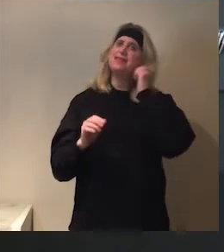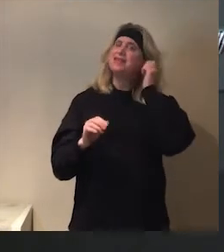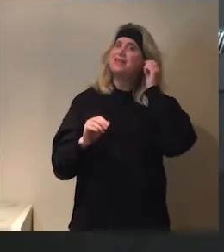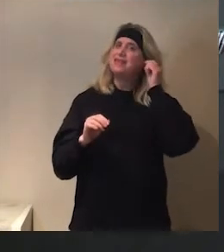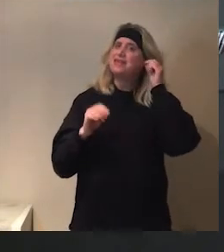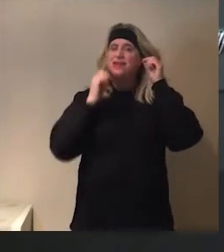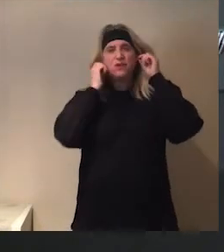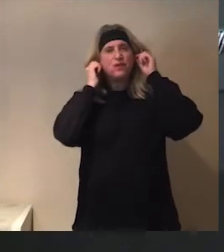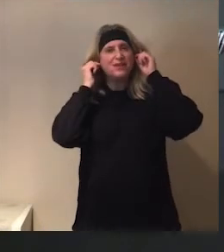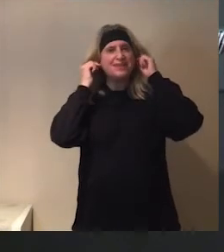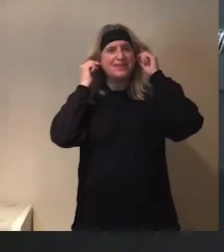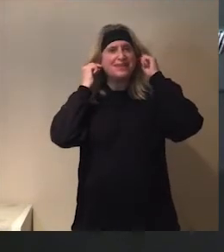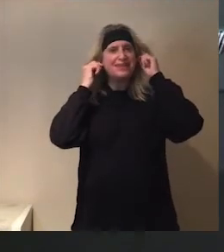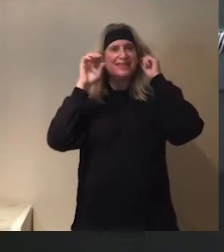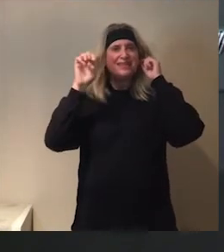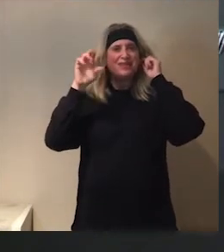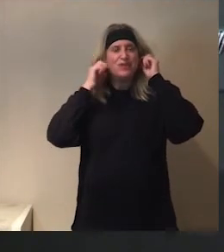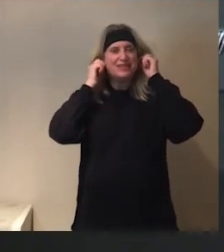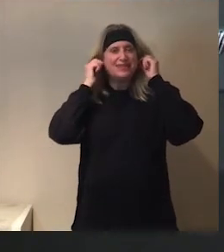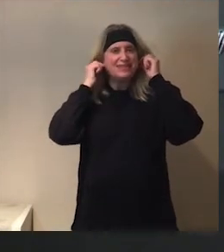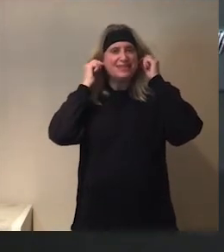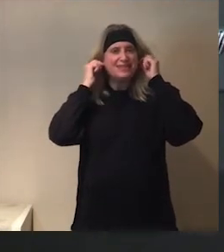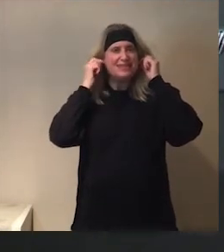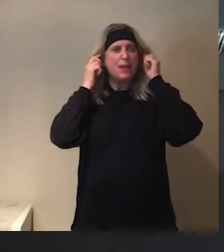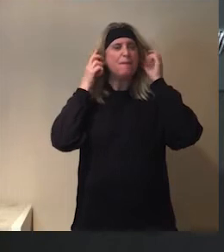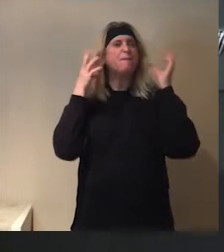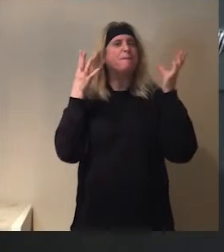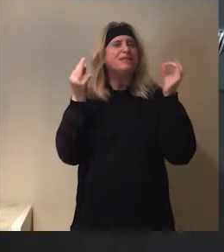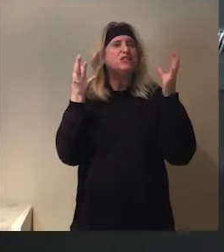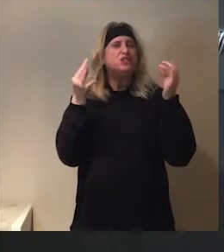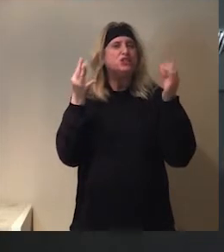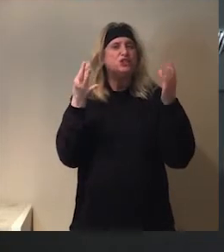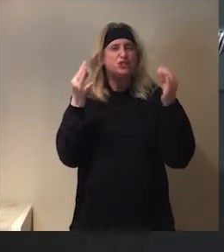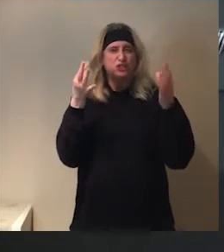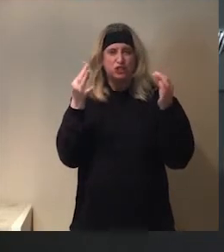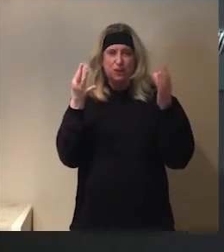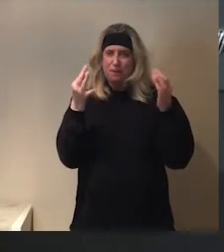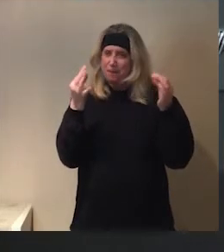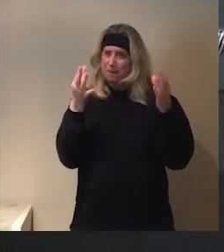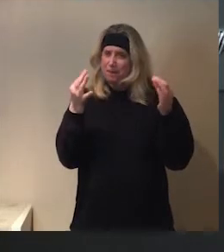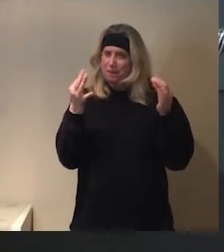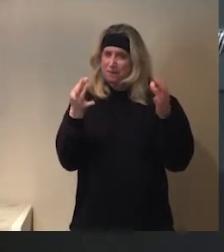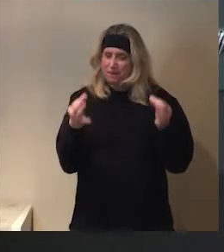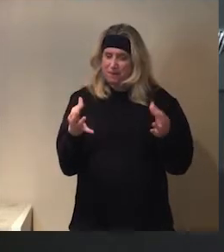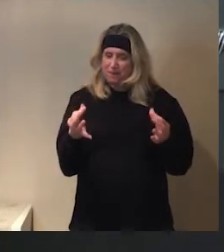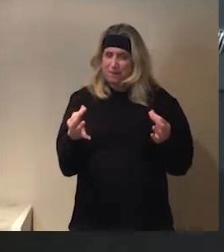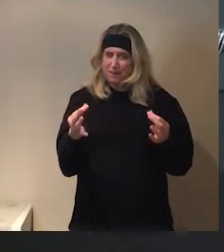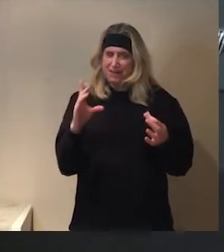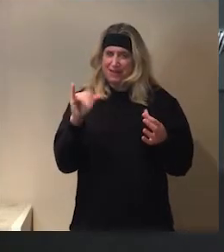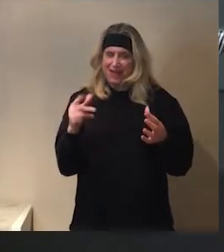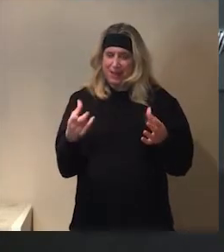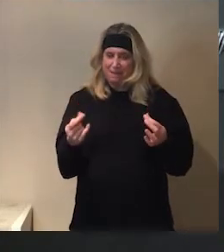Yeah. Yeah. Yeah. So, all you have to do is pinch it. We pinch it like this. Yeah. Oh, you can. You can just pinch it